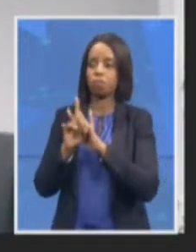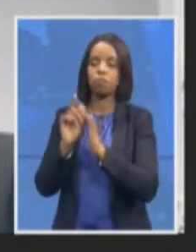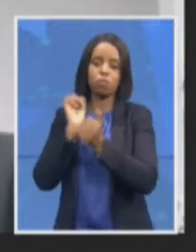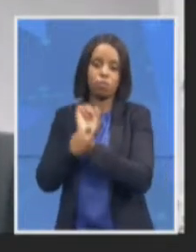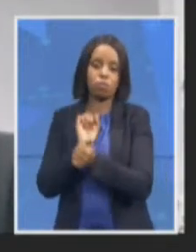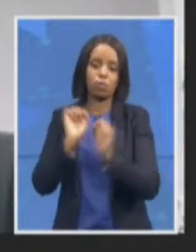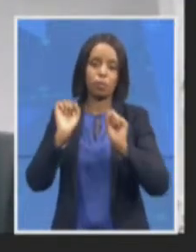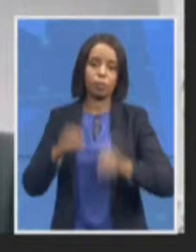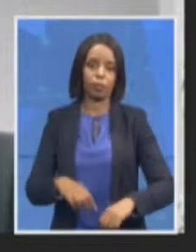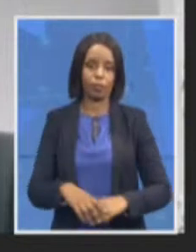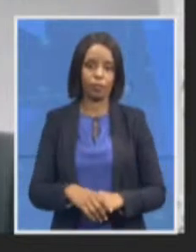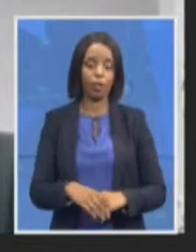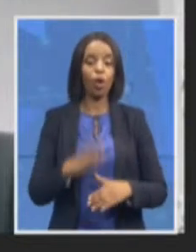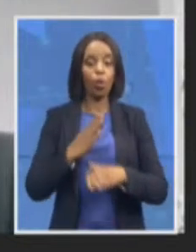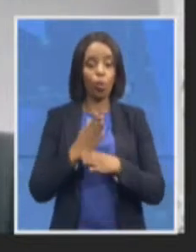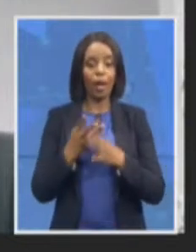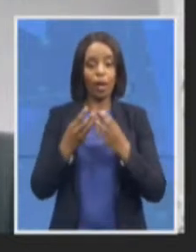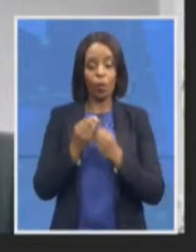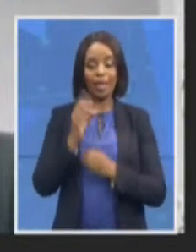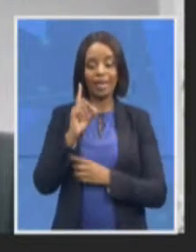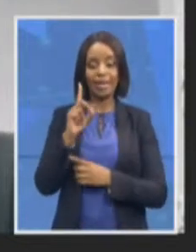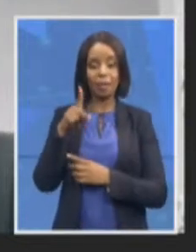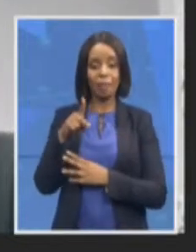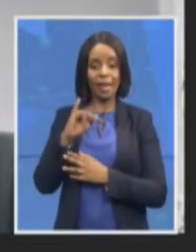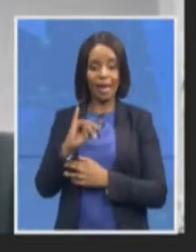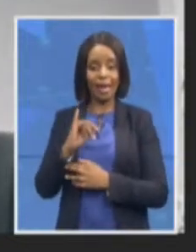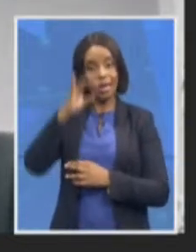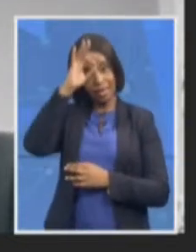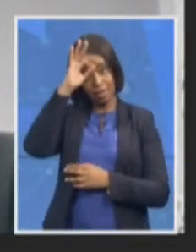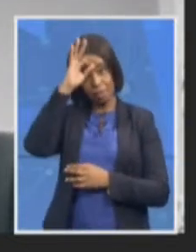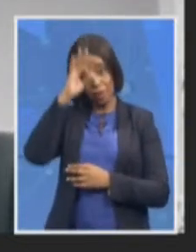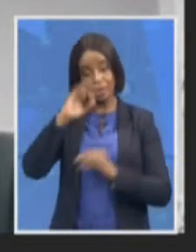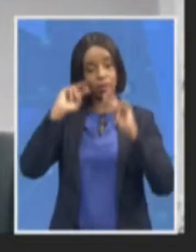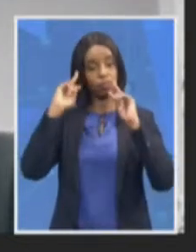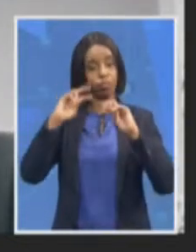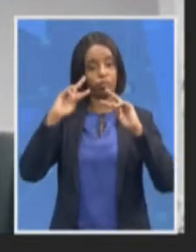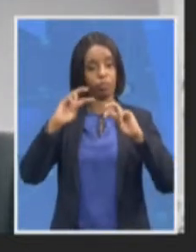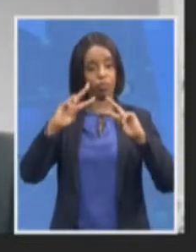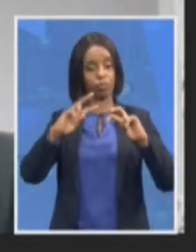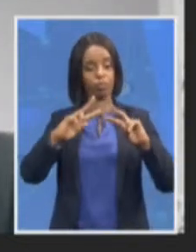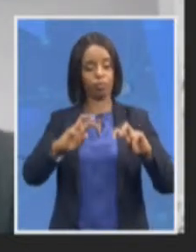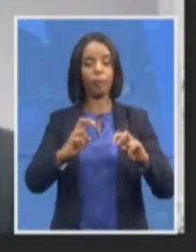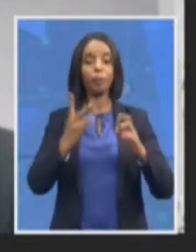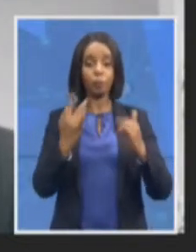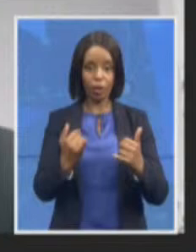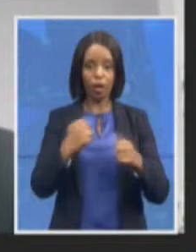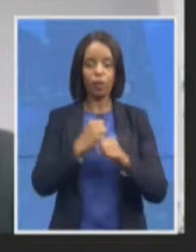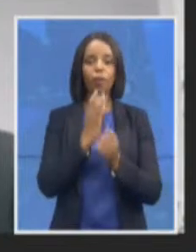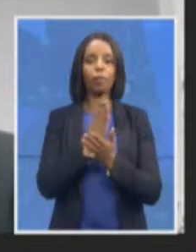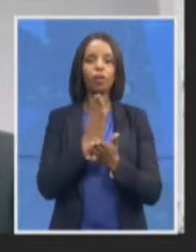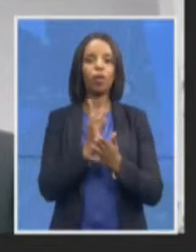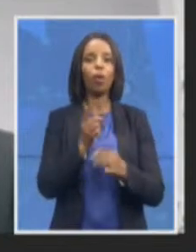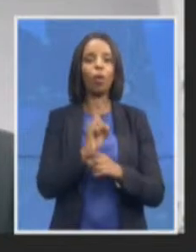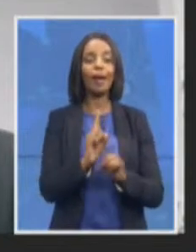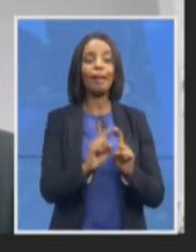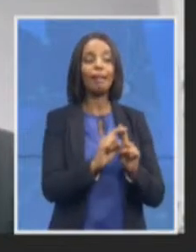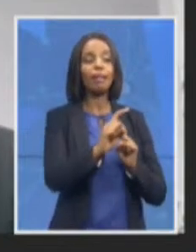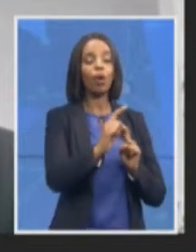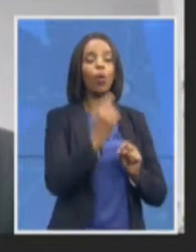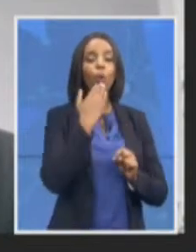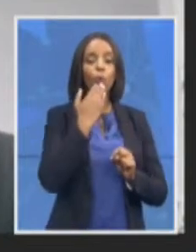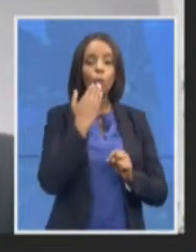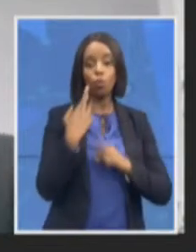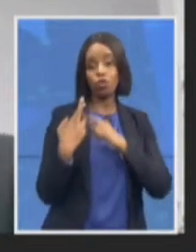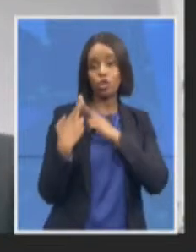Nabiya is very committed to ensuring that we do hold those responsible at the highest level in order to ensure that this that the